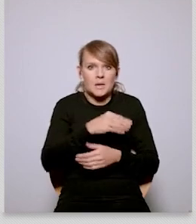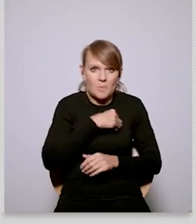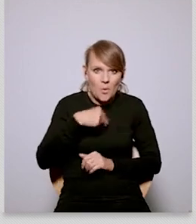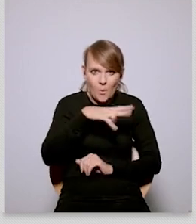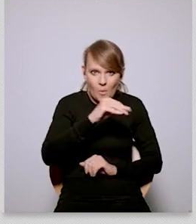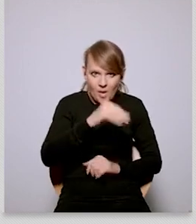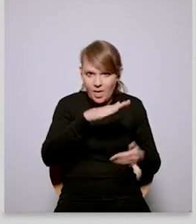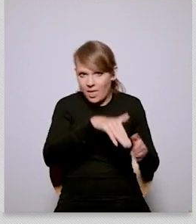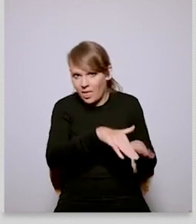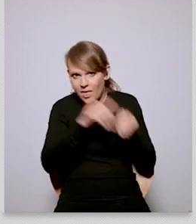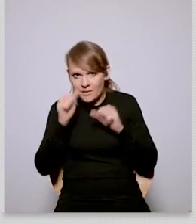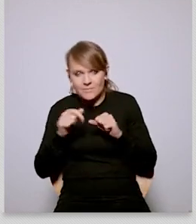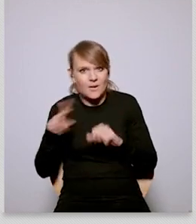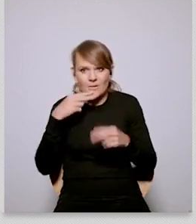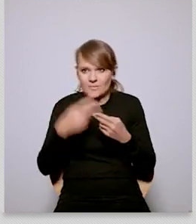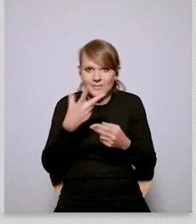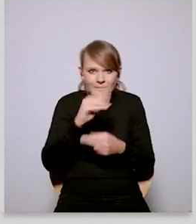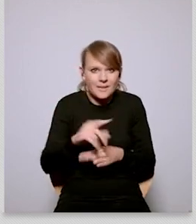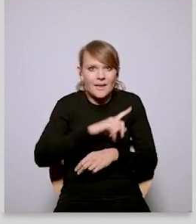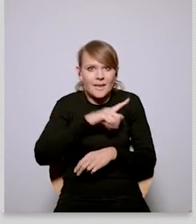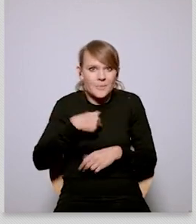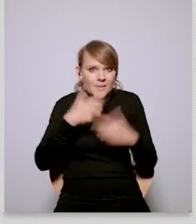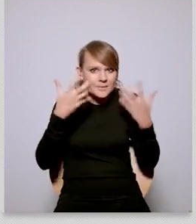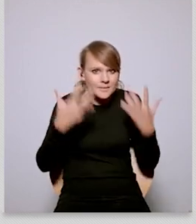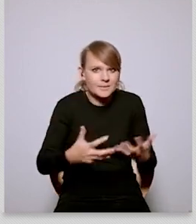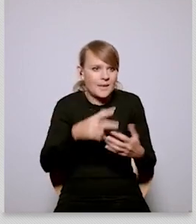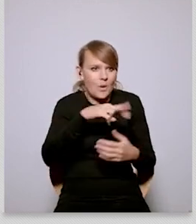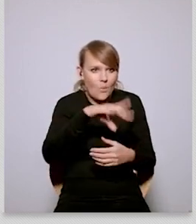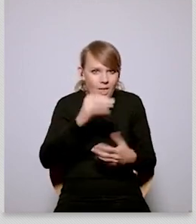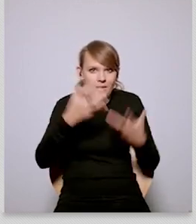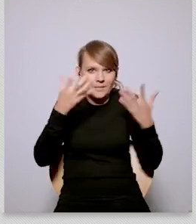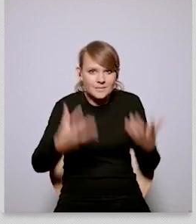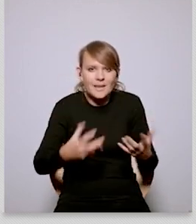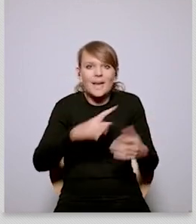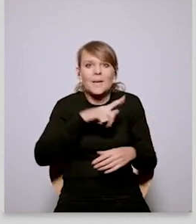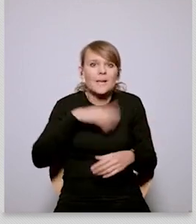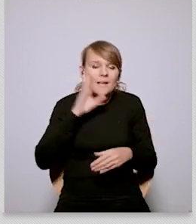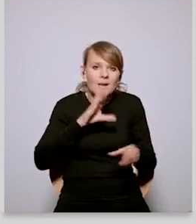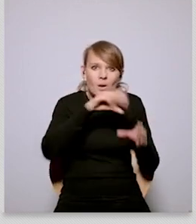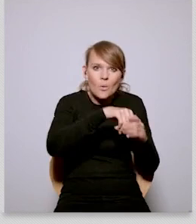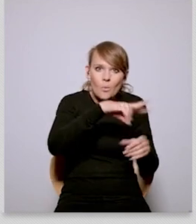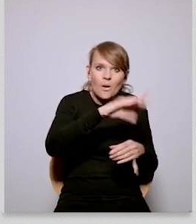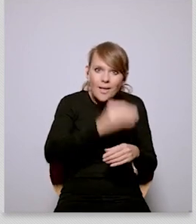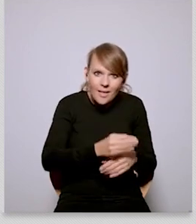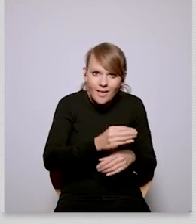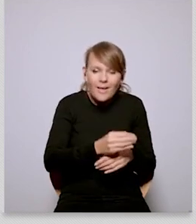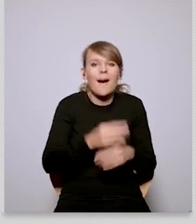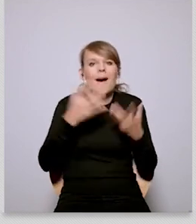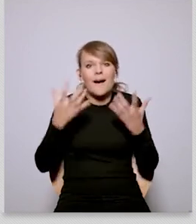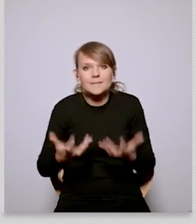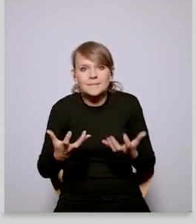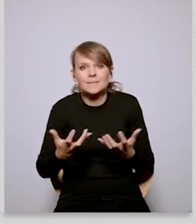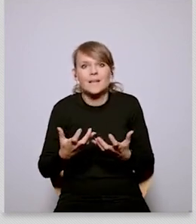do now um there is this question whether we want to leave the european union and then the public government